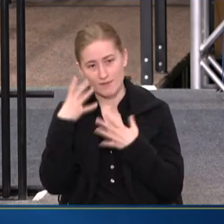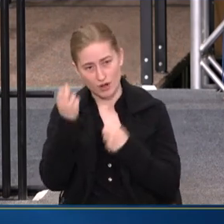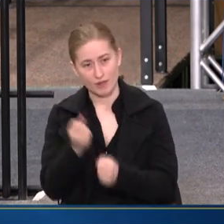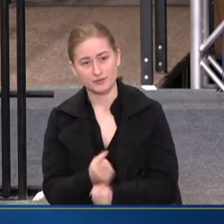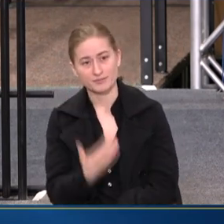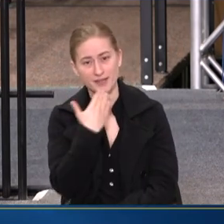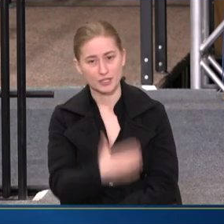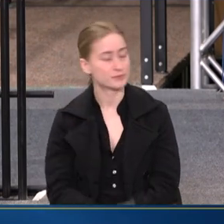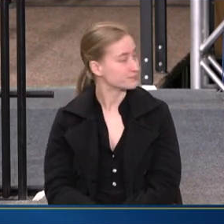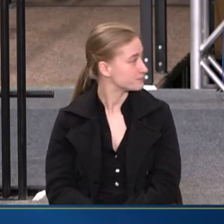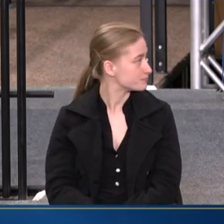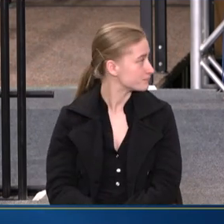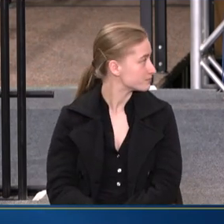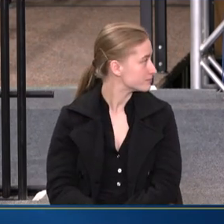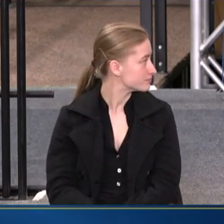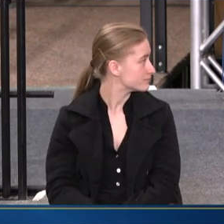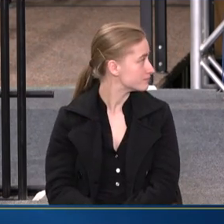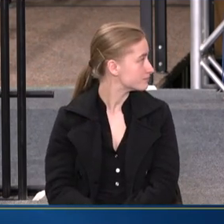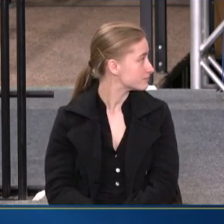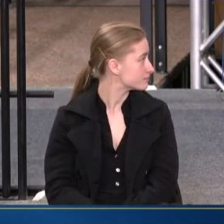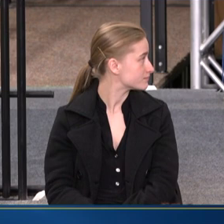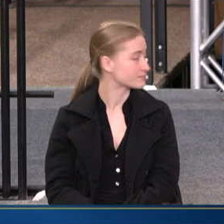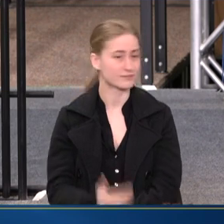THANK YOU. THANK YOU.